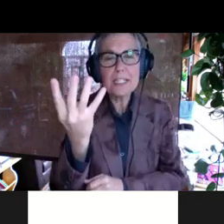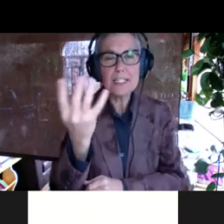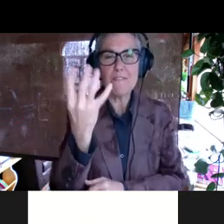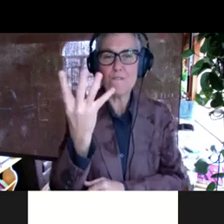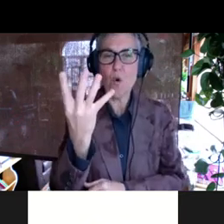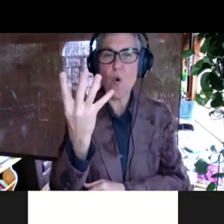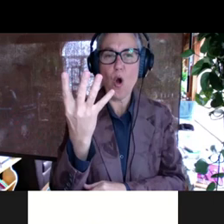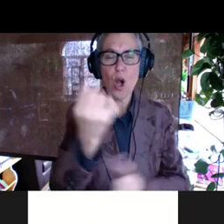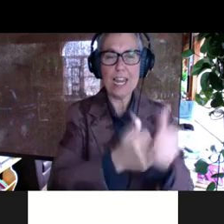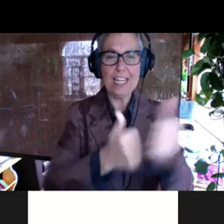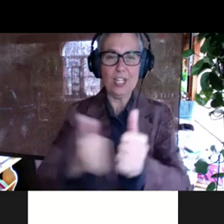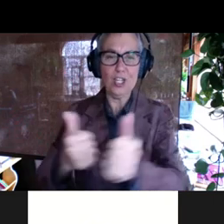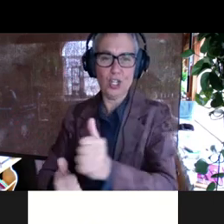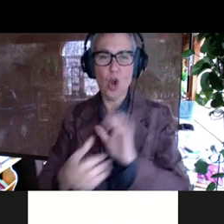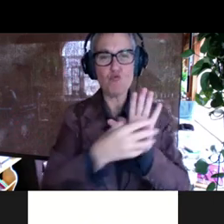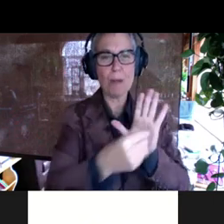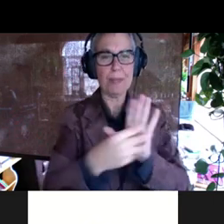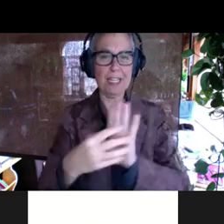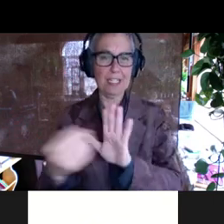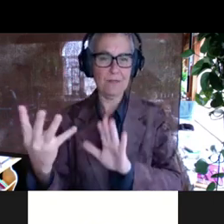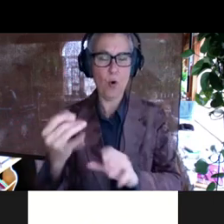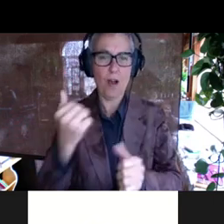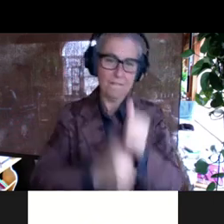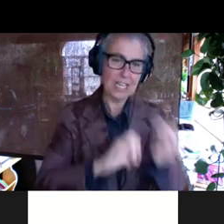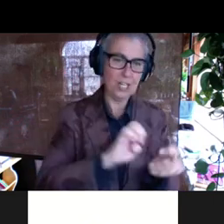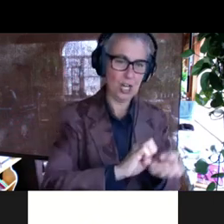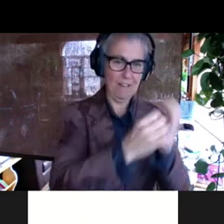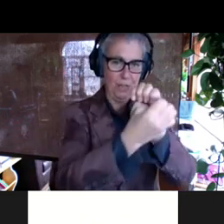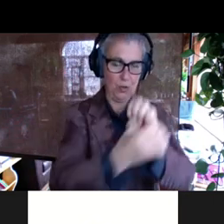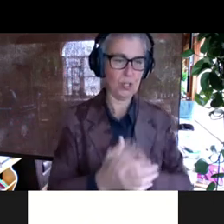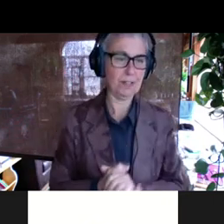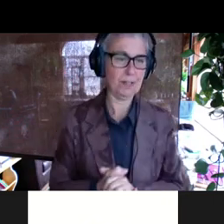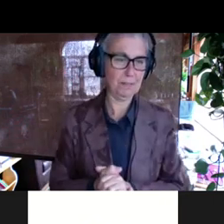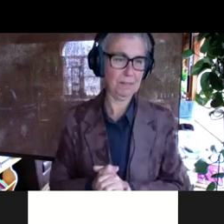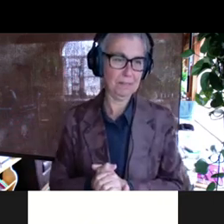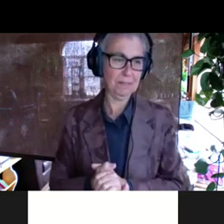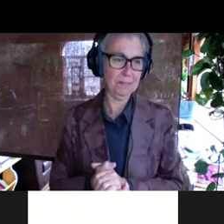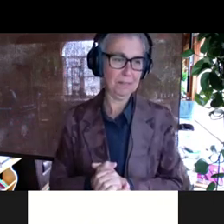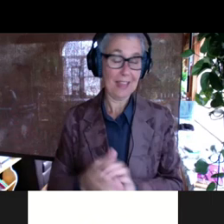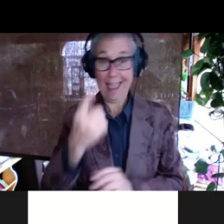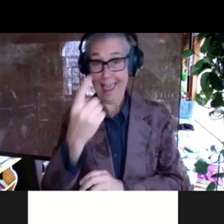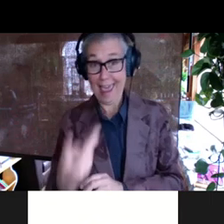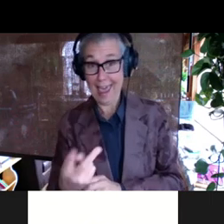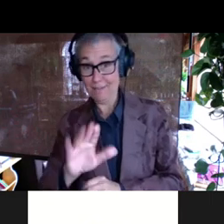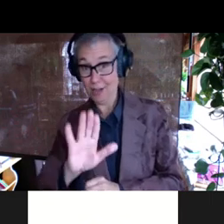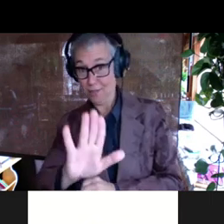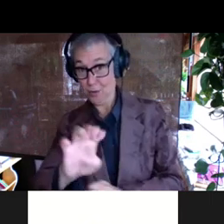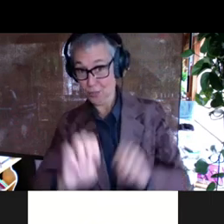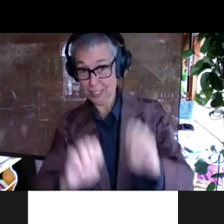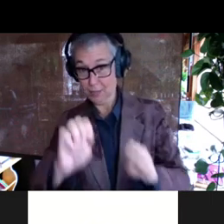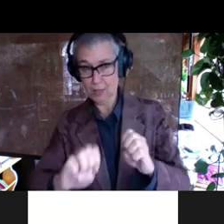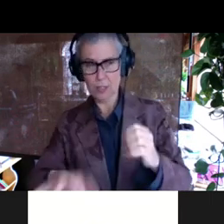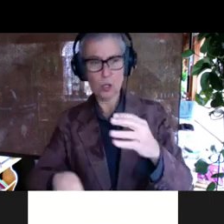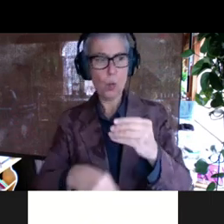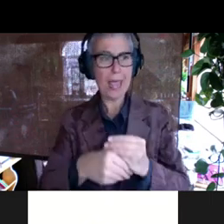uh, four replicates of, of every evolution we were conducting. And, uh, in half of the experiments, we added foc